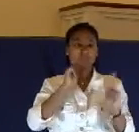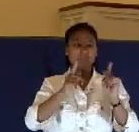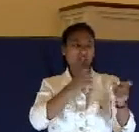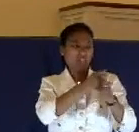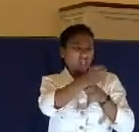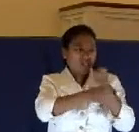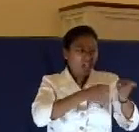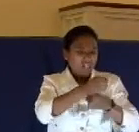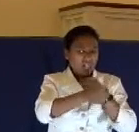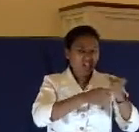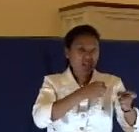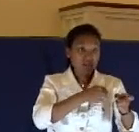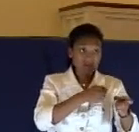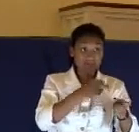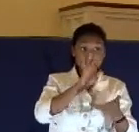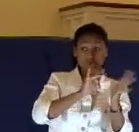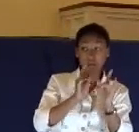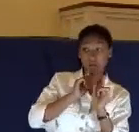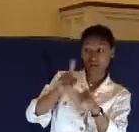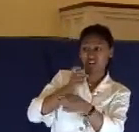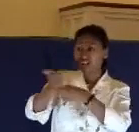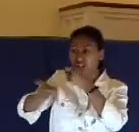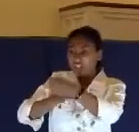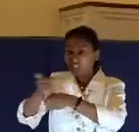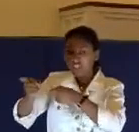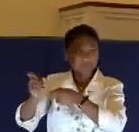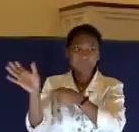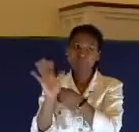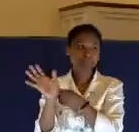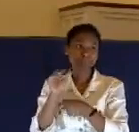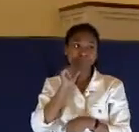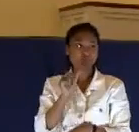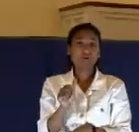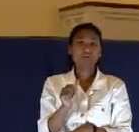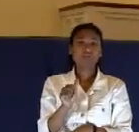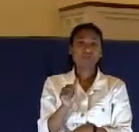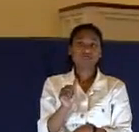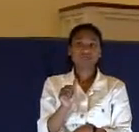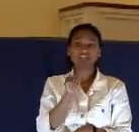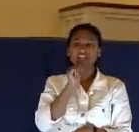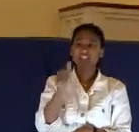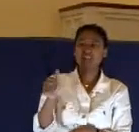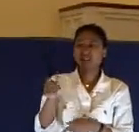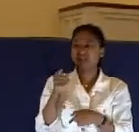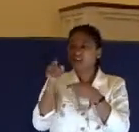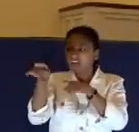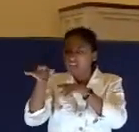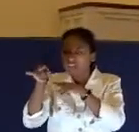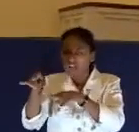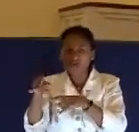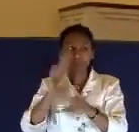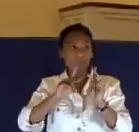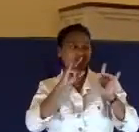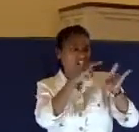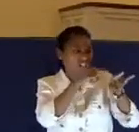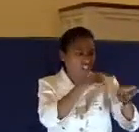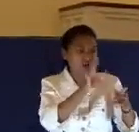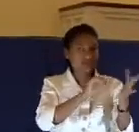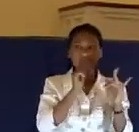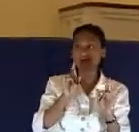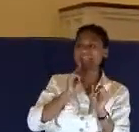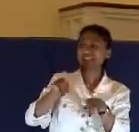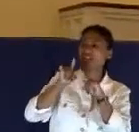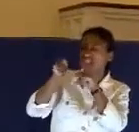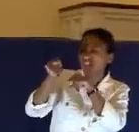reviled not again. He didn't trade insults. When they blasphemed him and spoke against